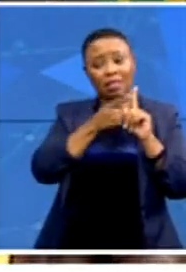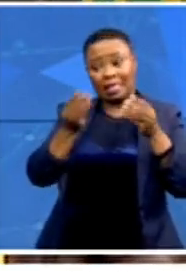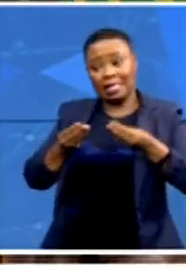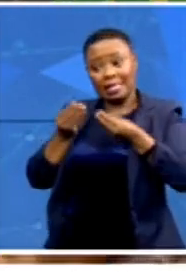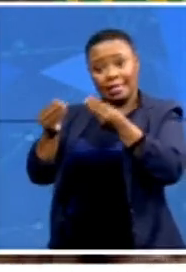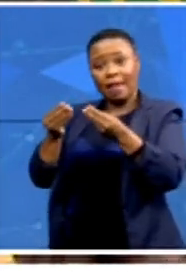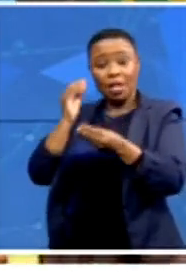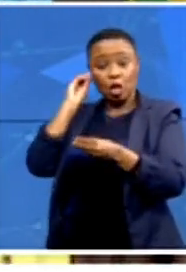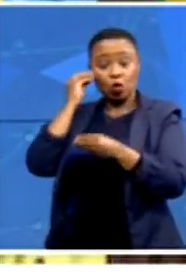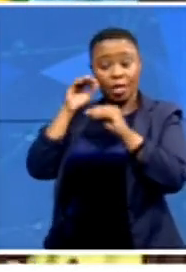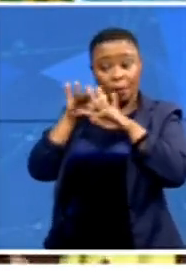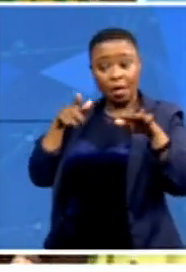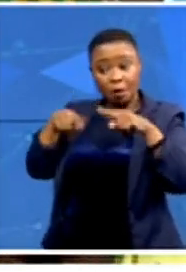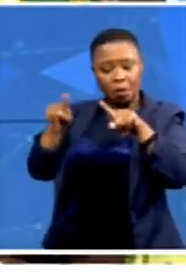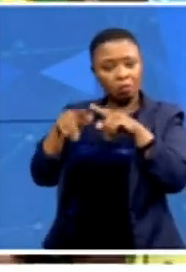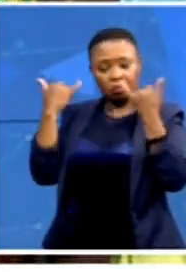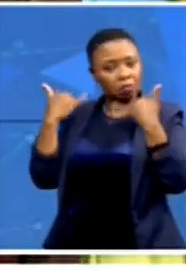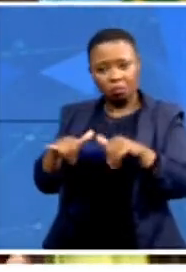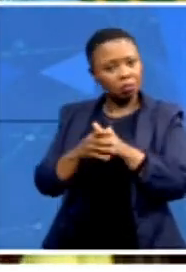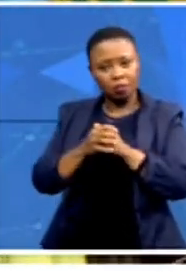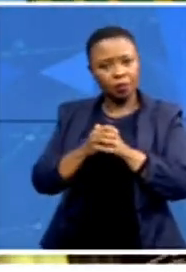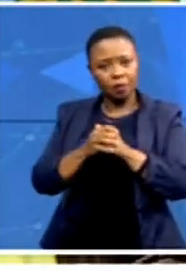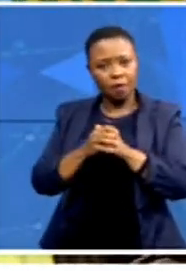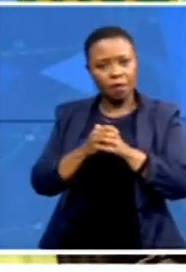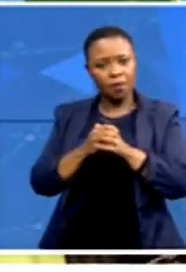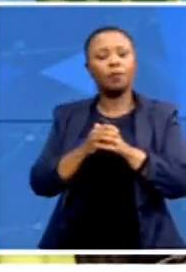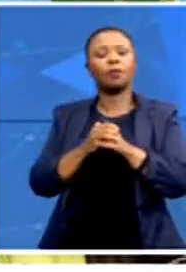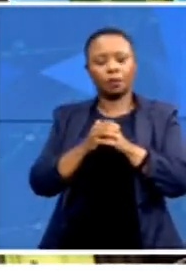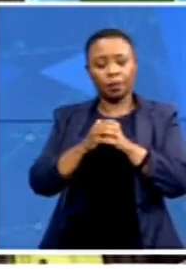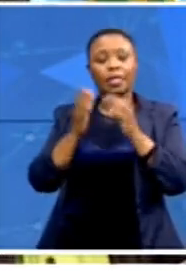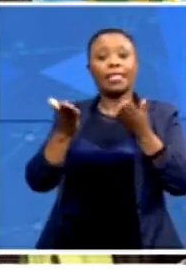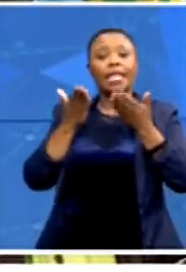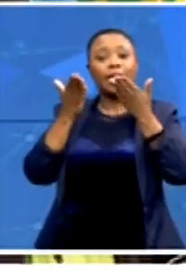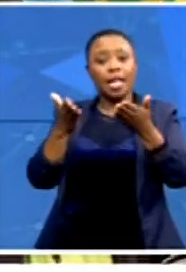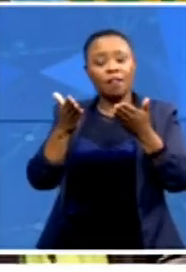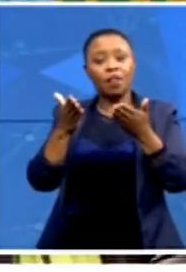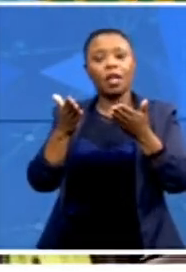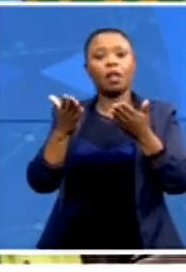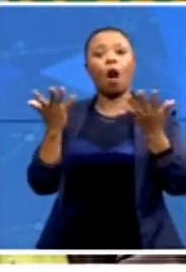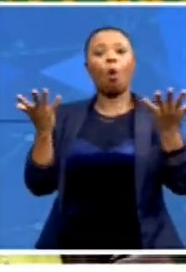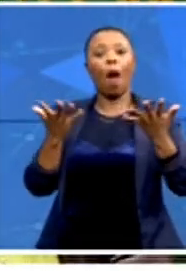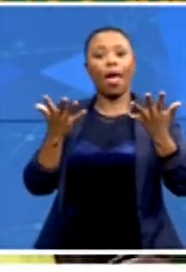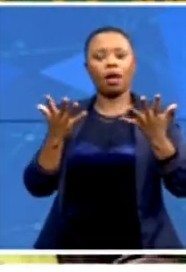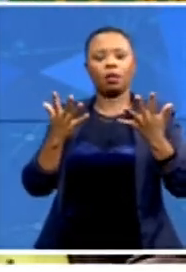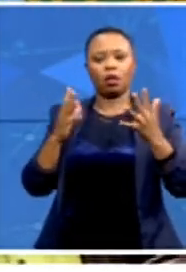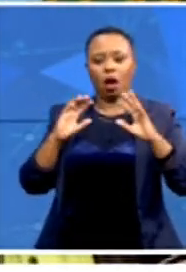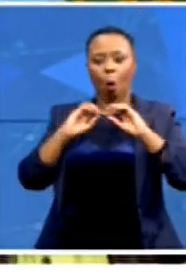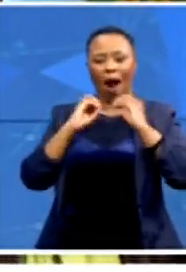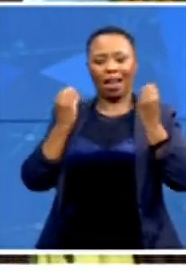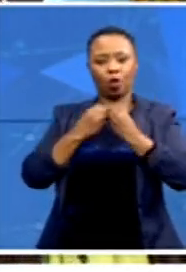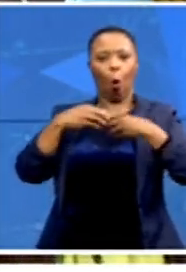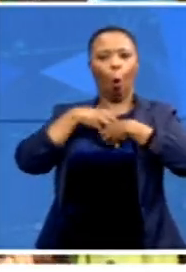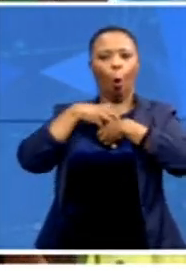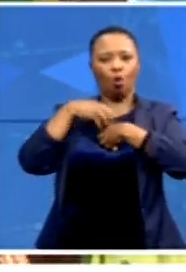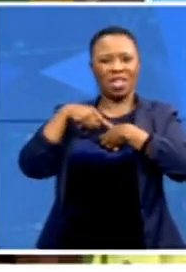respective words, but serving the interests of the people who are in their own organisations on the basis of card-caring members. And even